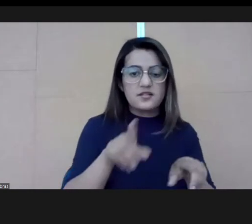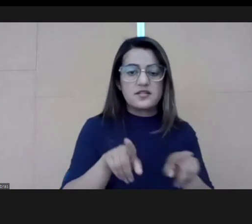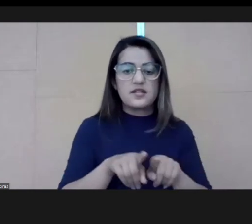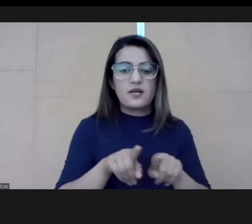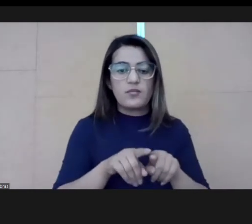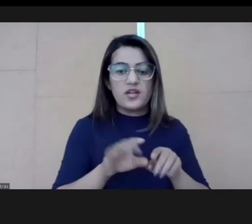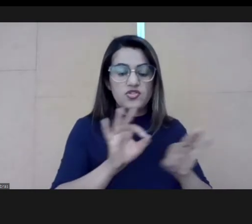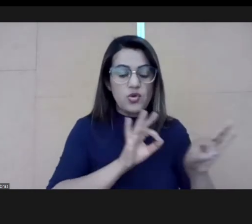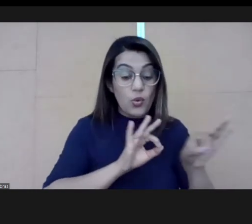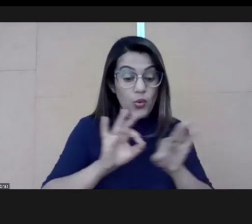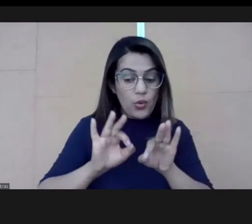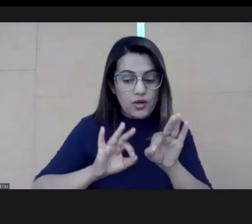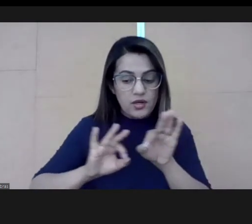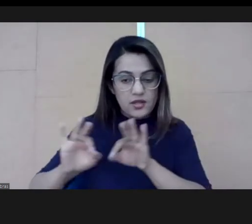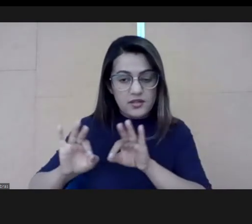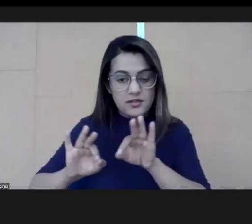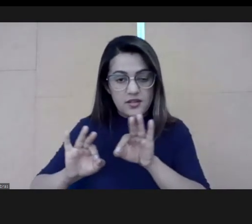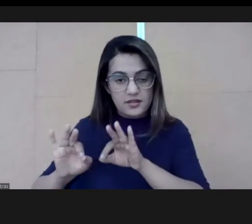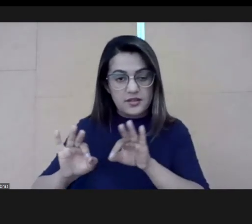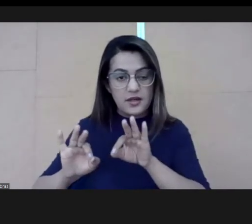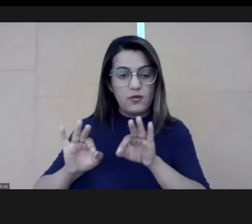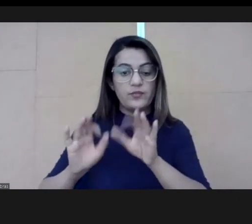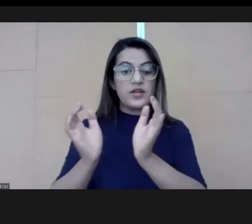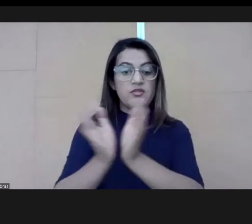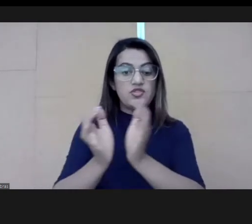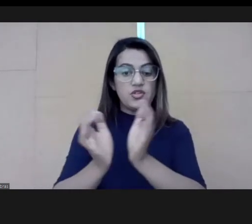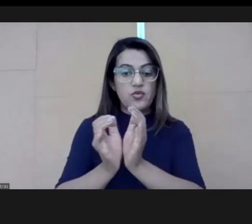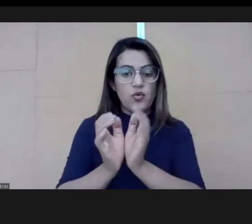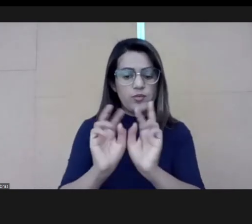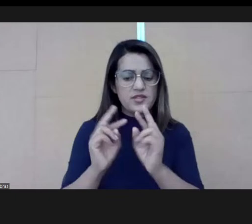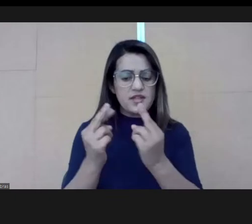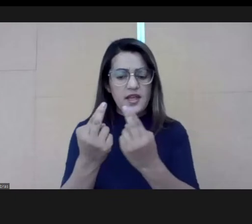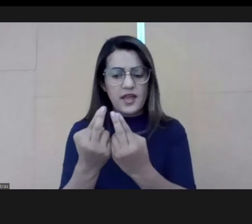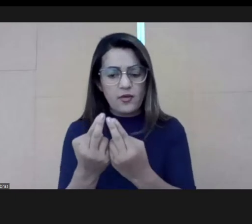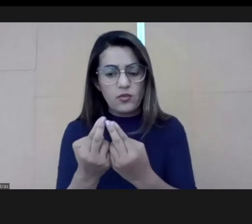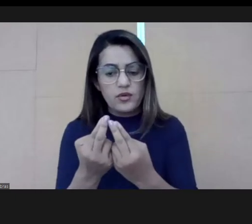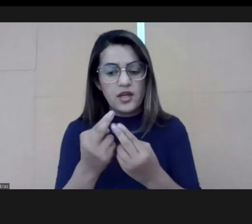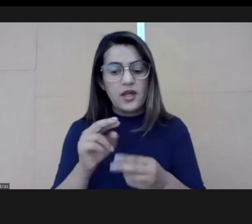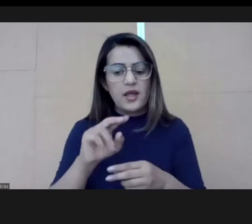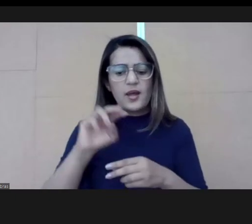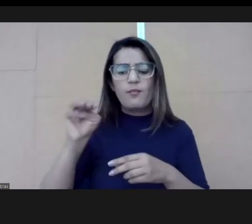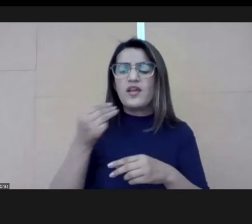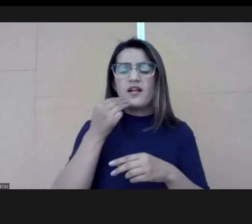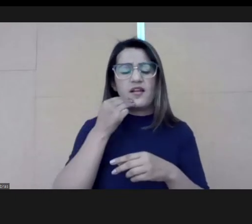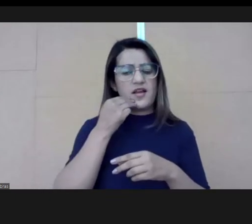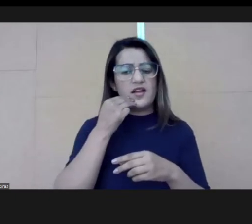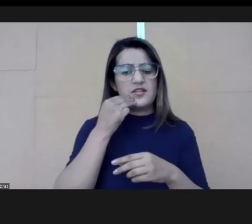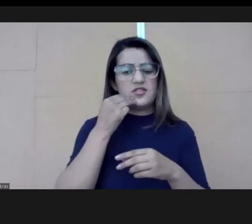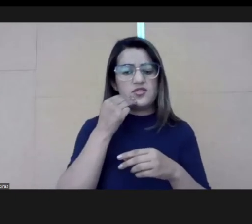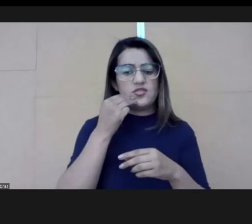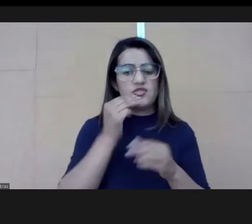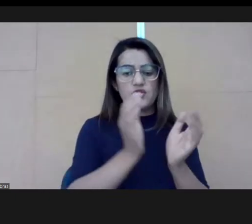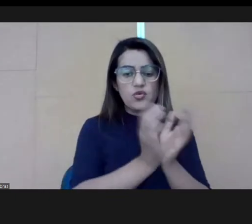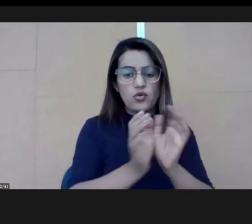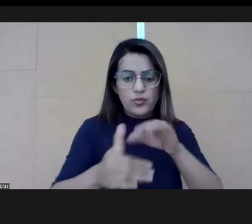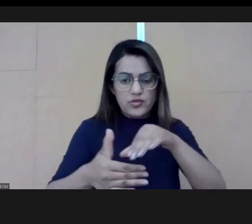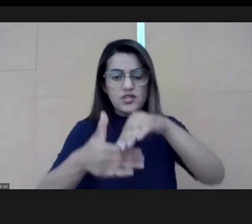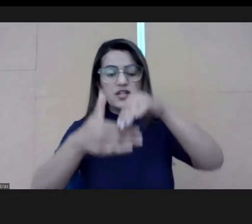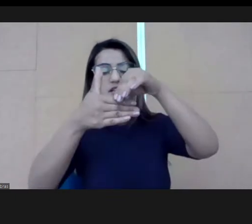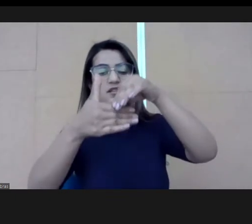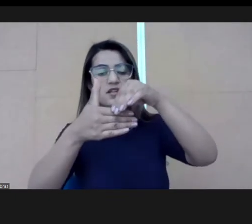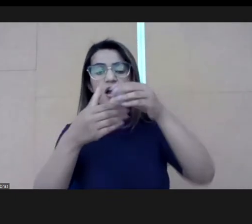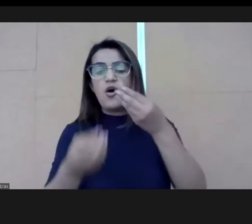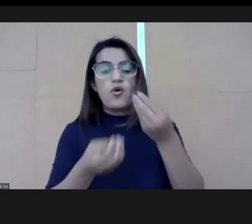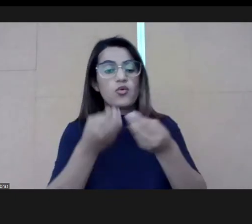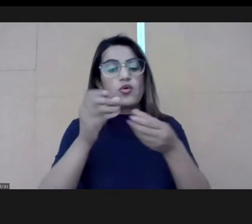strengths. We're talking about organizations and entities that gather thousands of leadership roles.